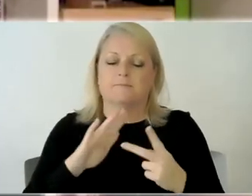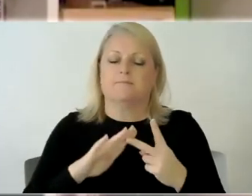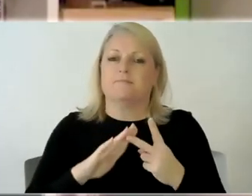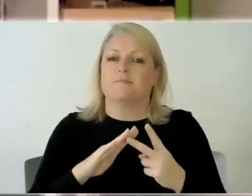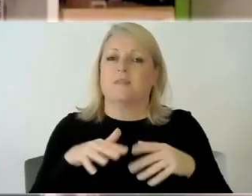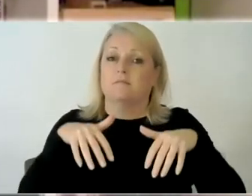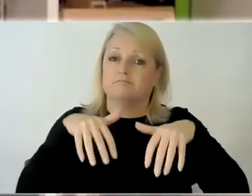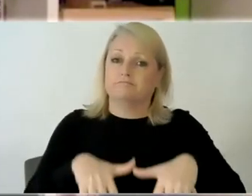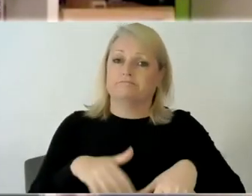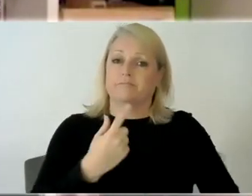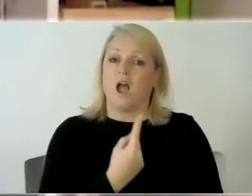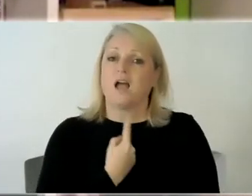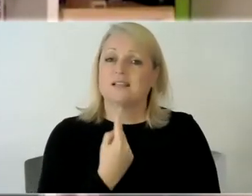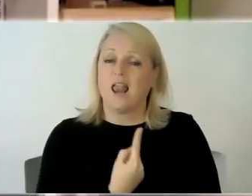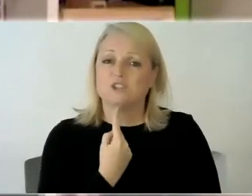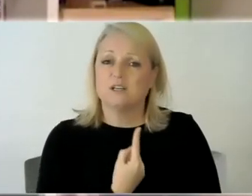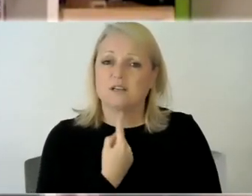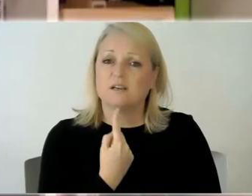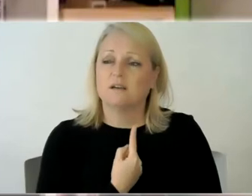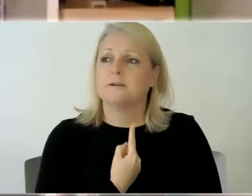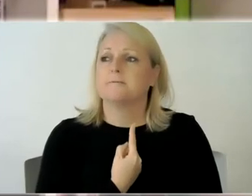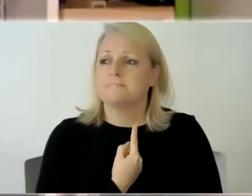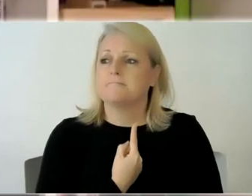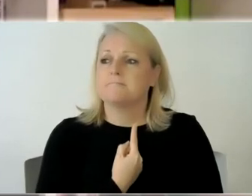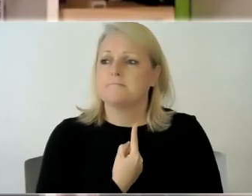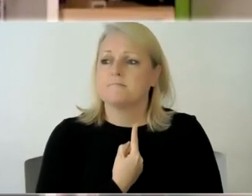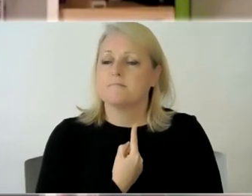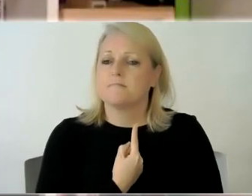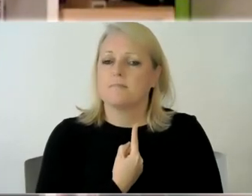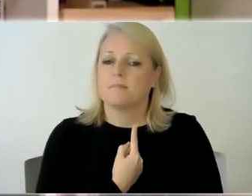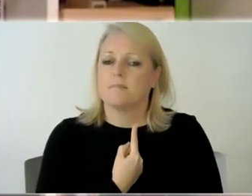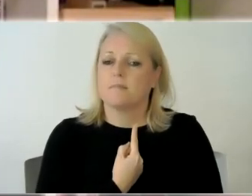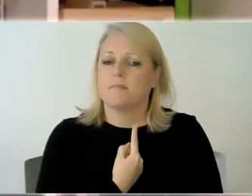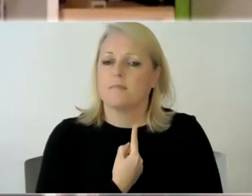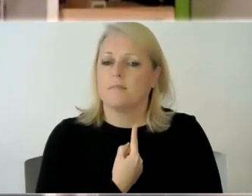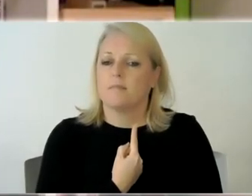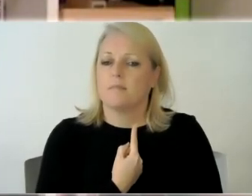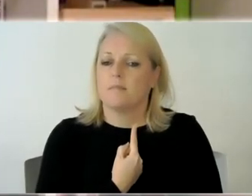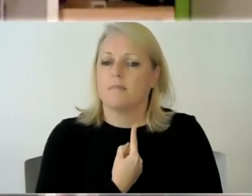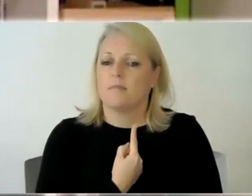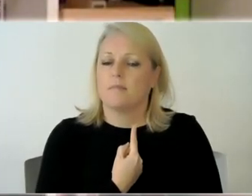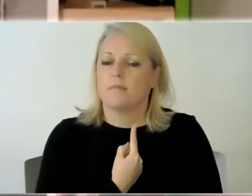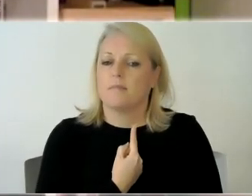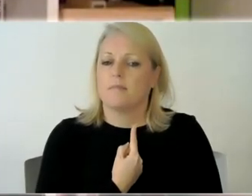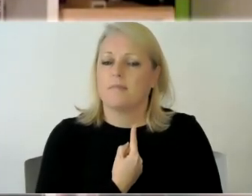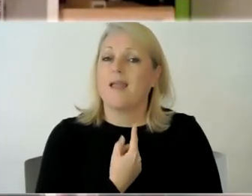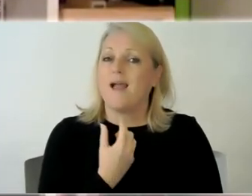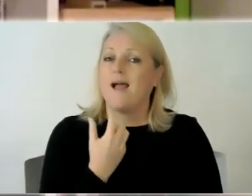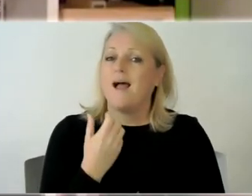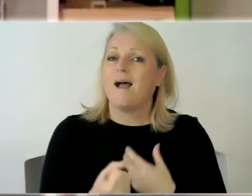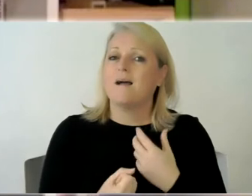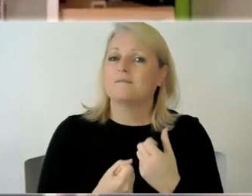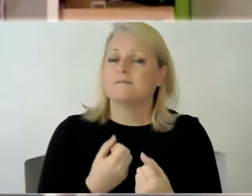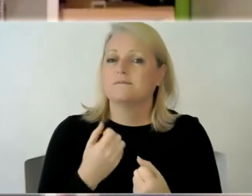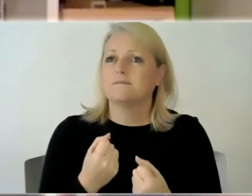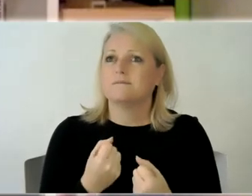for me and for the many carers uh you know there are i always imagined